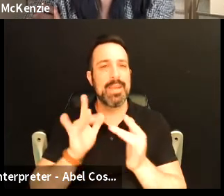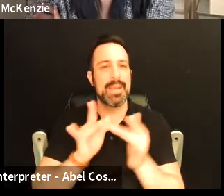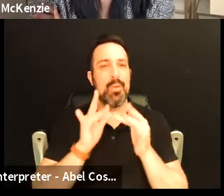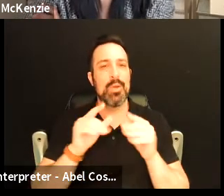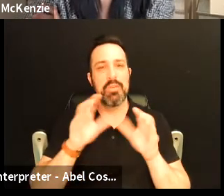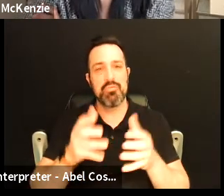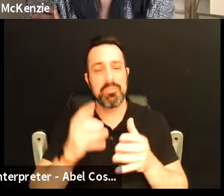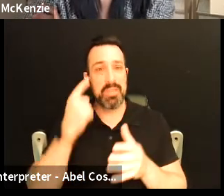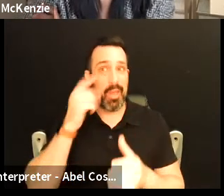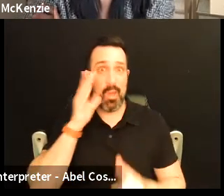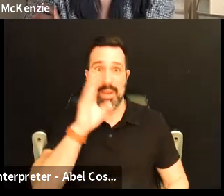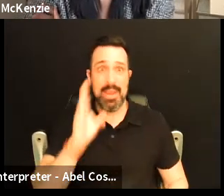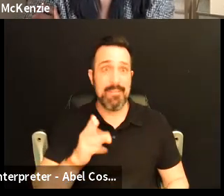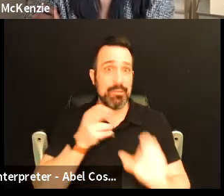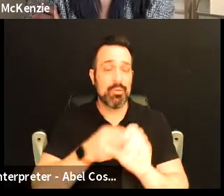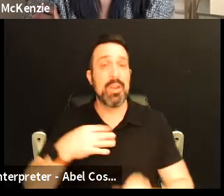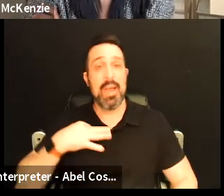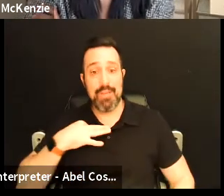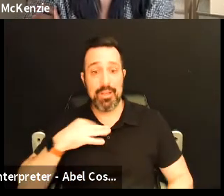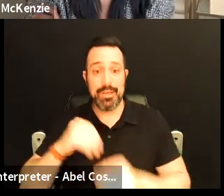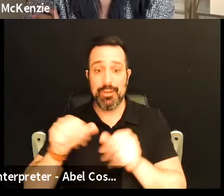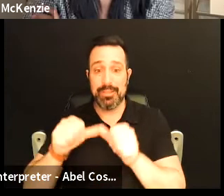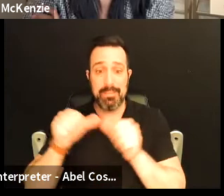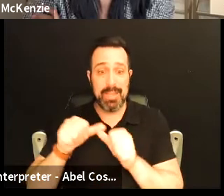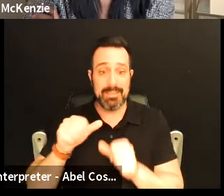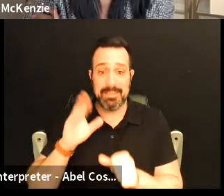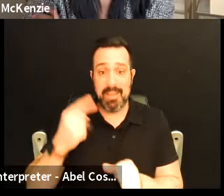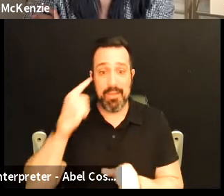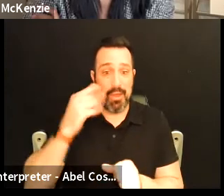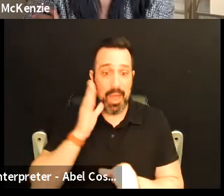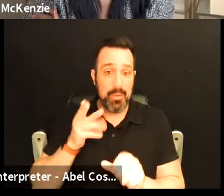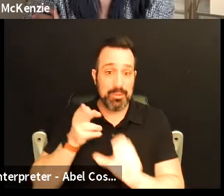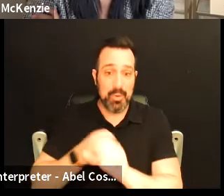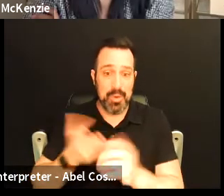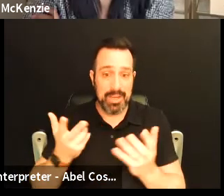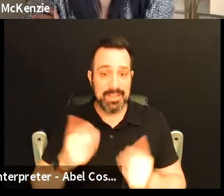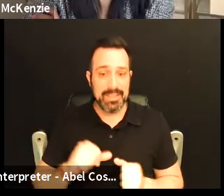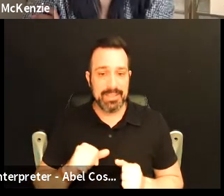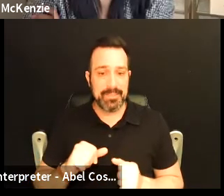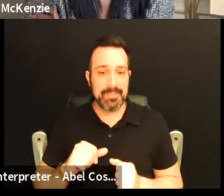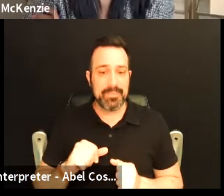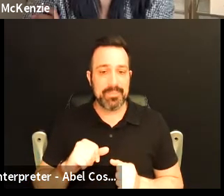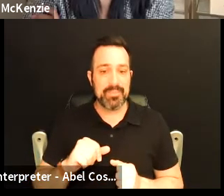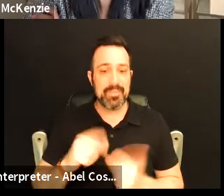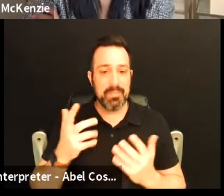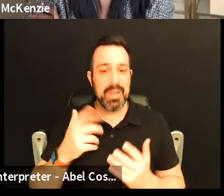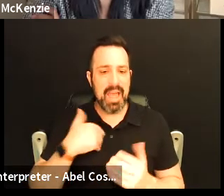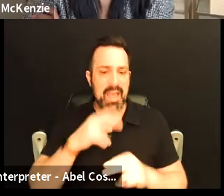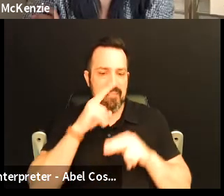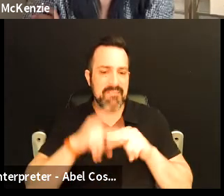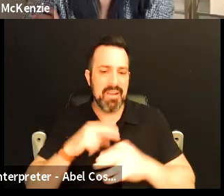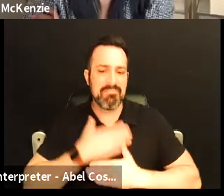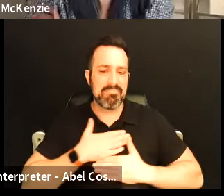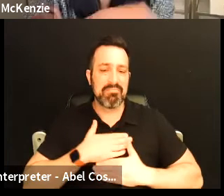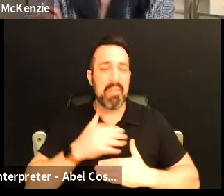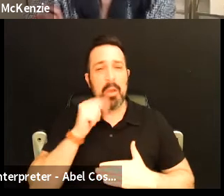that i thought i would never join i volunteer in spaces i never thought i would volunteer in i do but also i have fun i don't just do it just